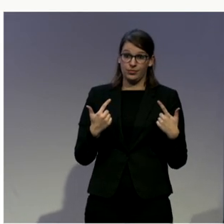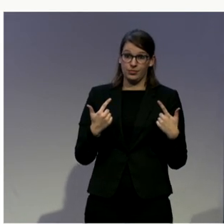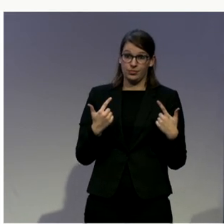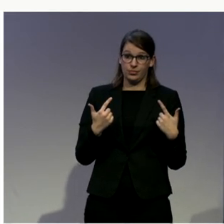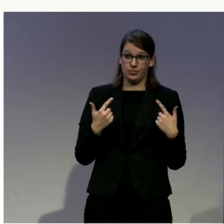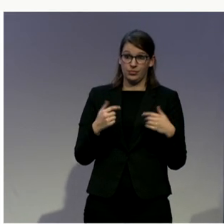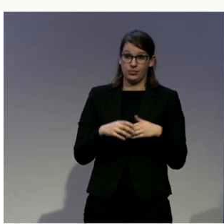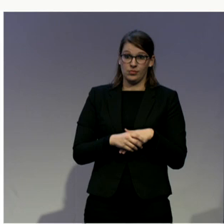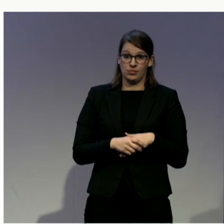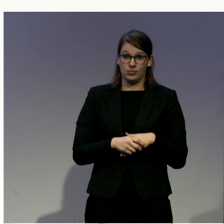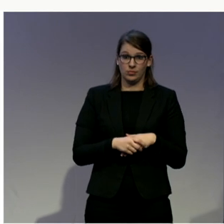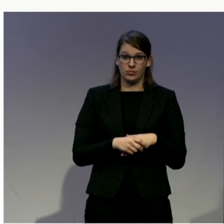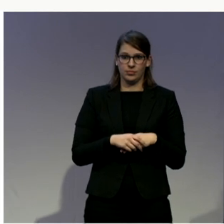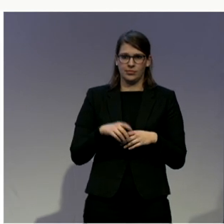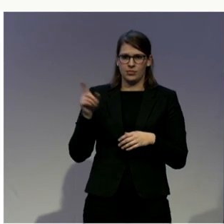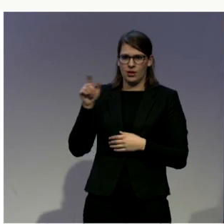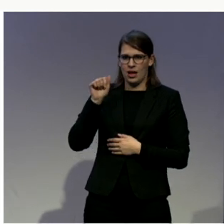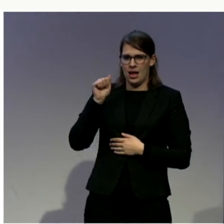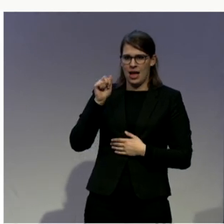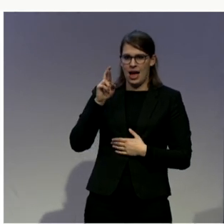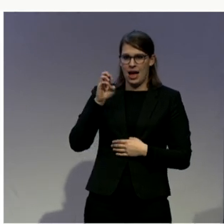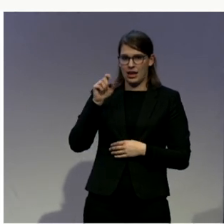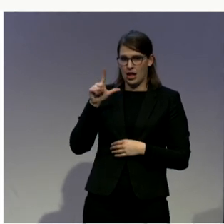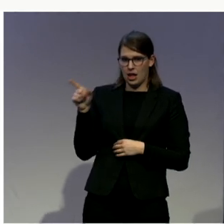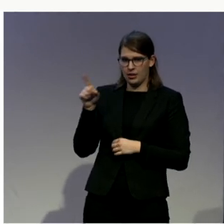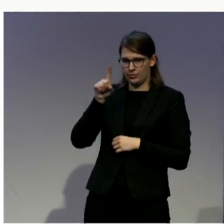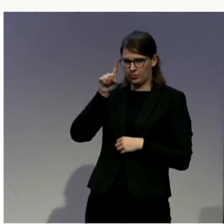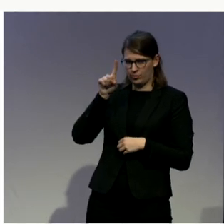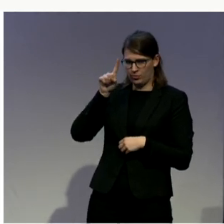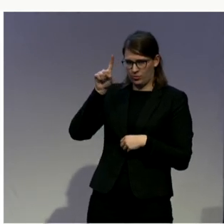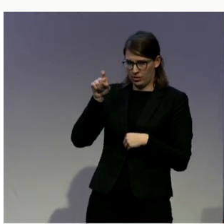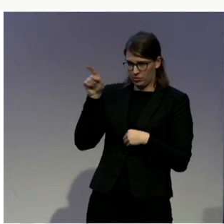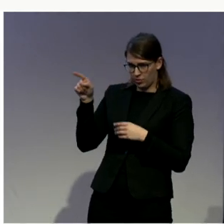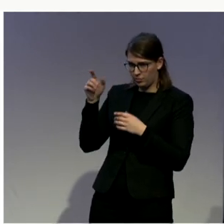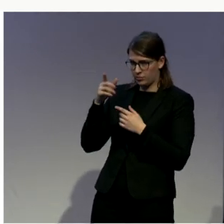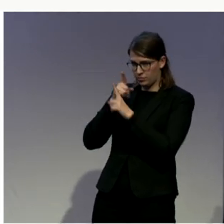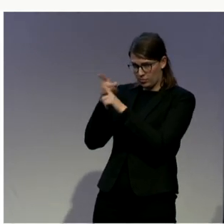our role for Ariel, but I would like to know if there is some experience in this sense also in your country.